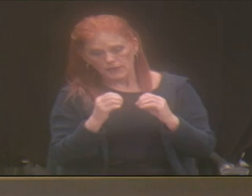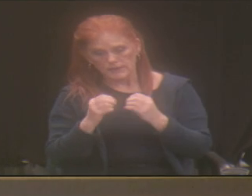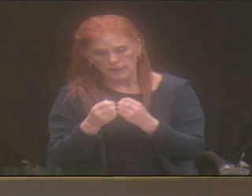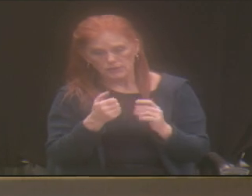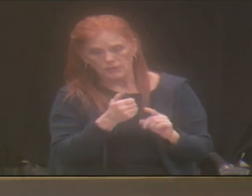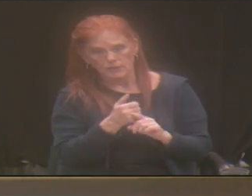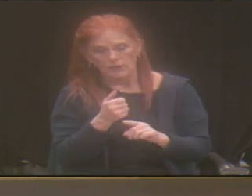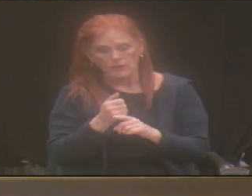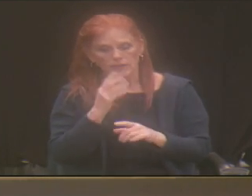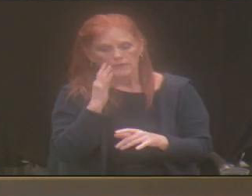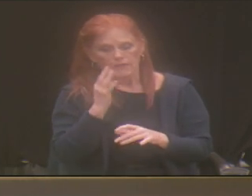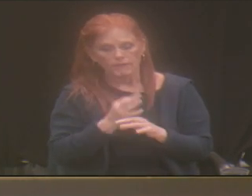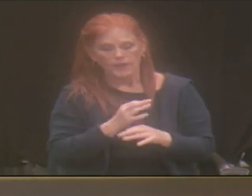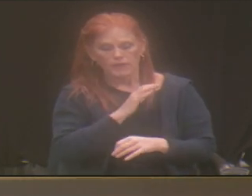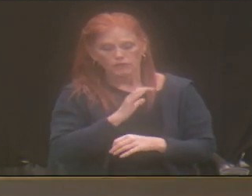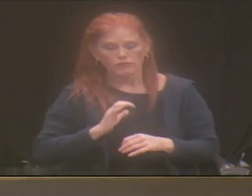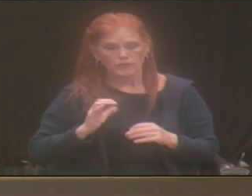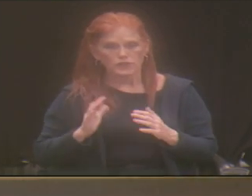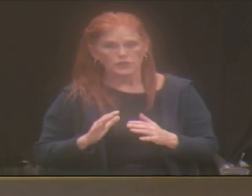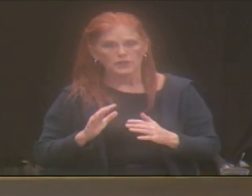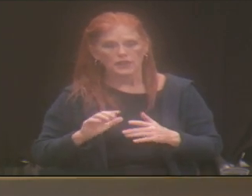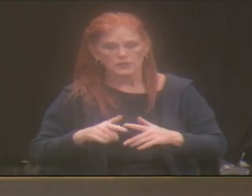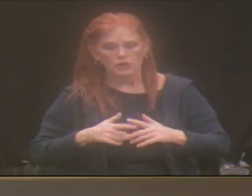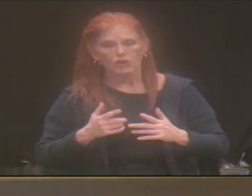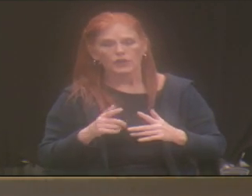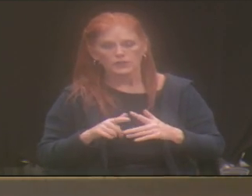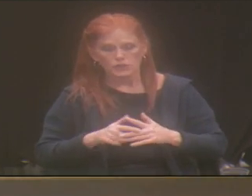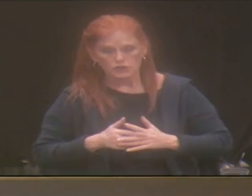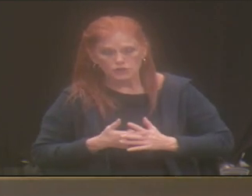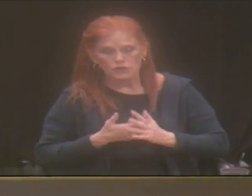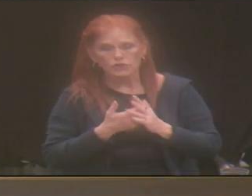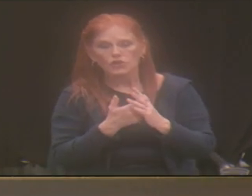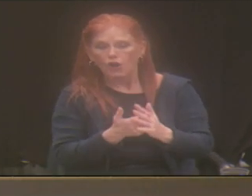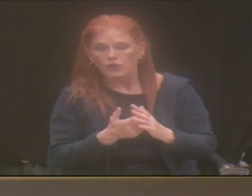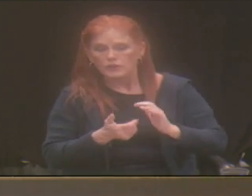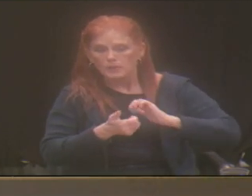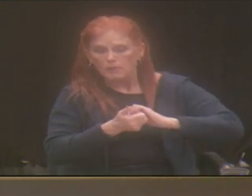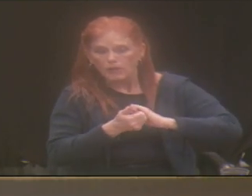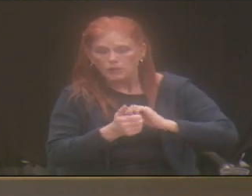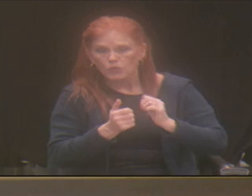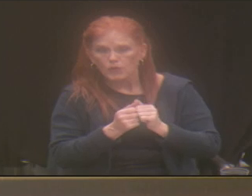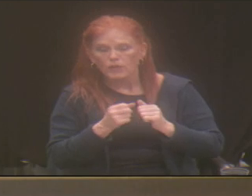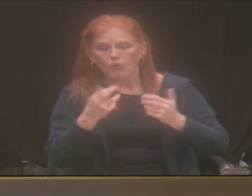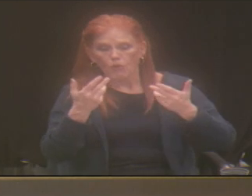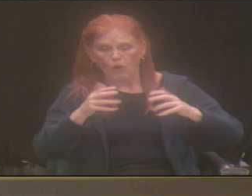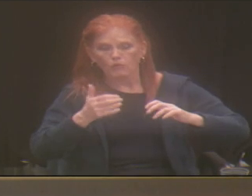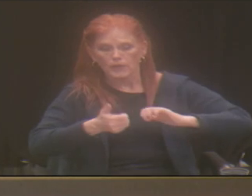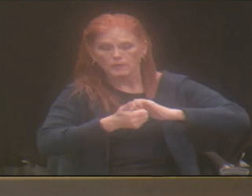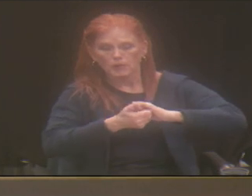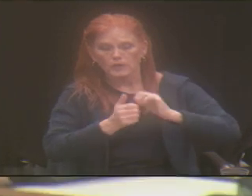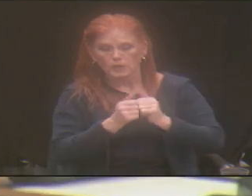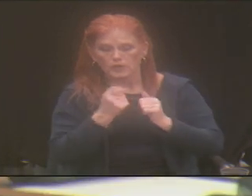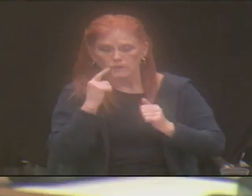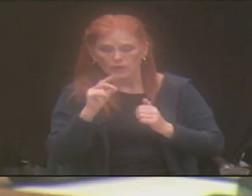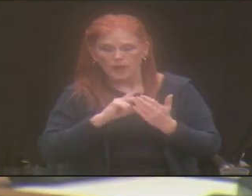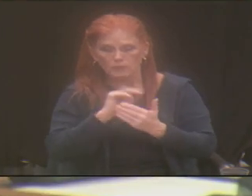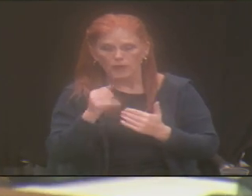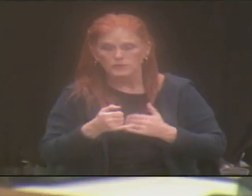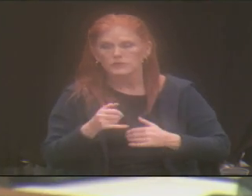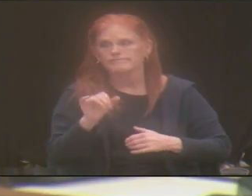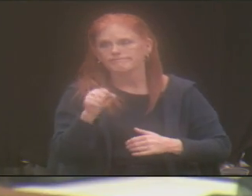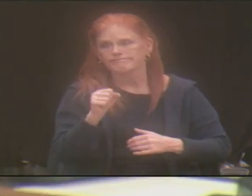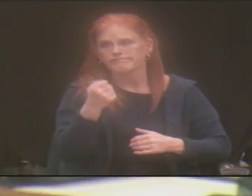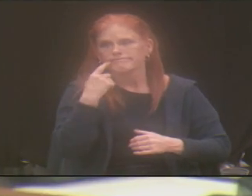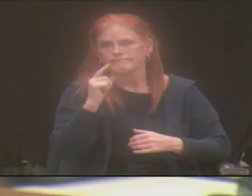Faith Christian has started to or has been partnering with in this project? absolutely.